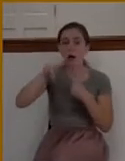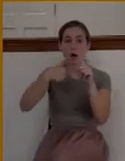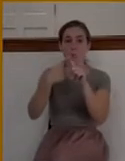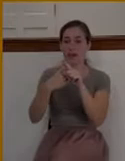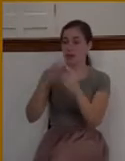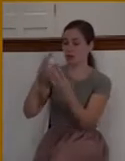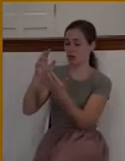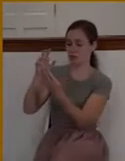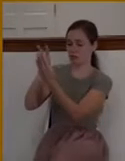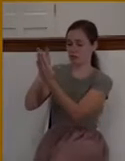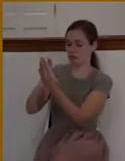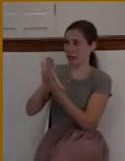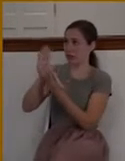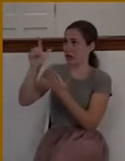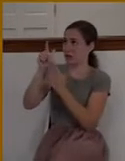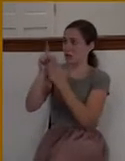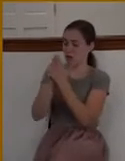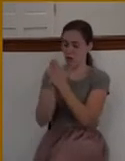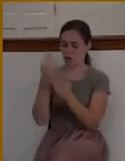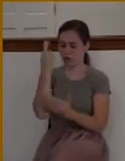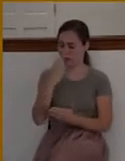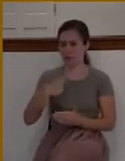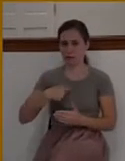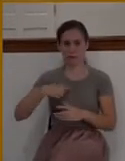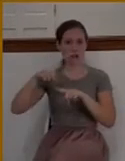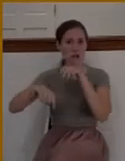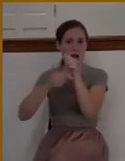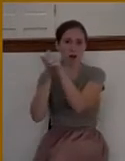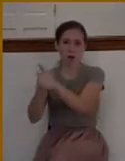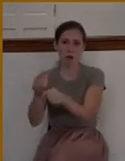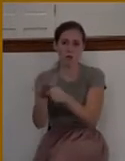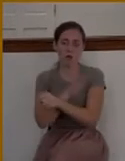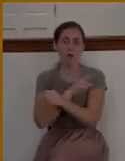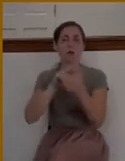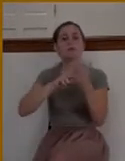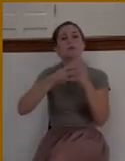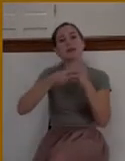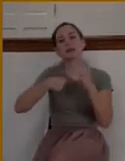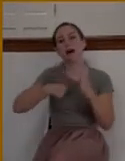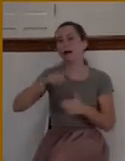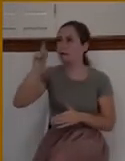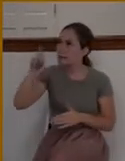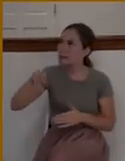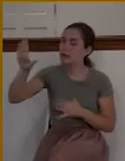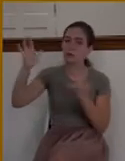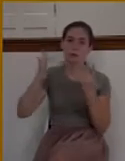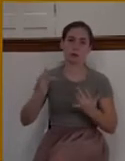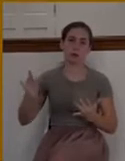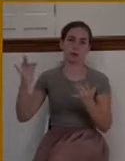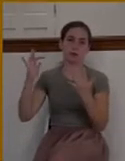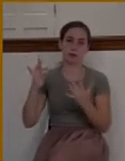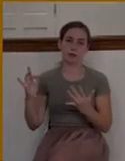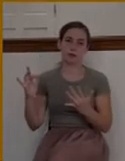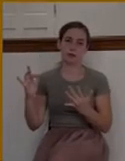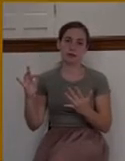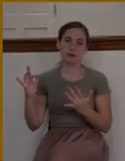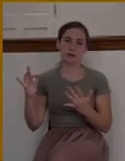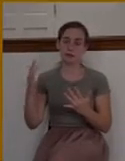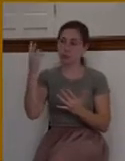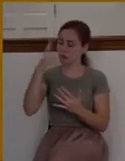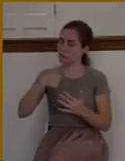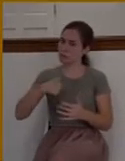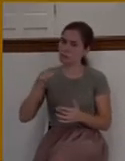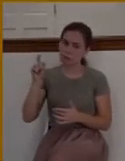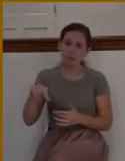can run to God for mercy. They can run to God for forgiveness. That's why in the book of Romans, the